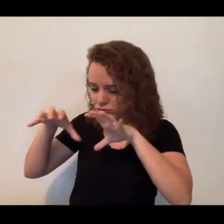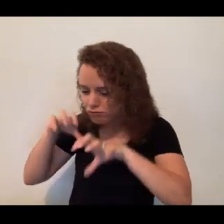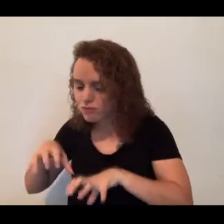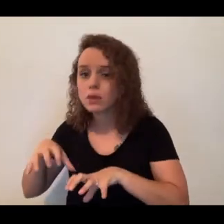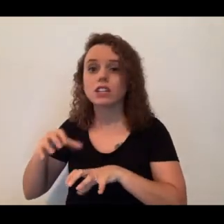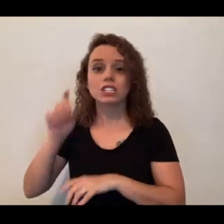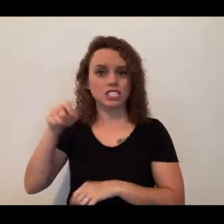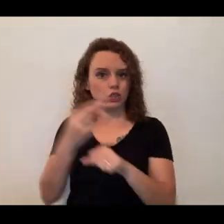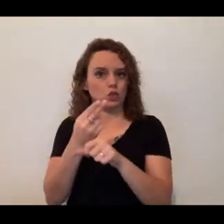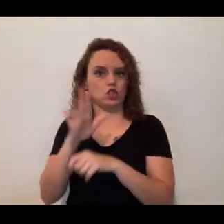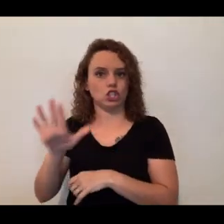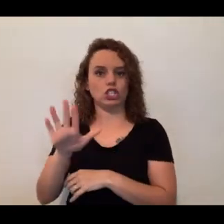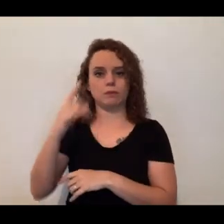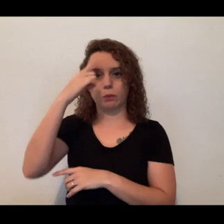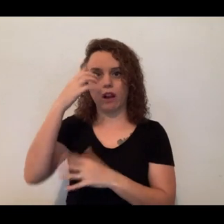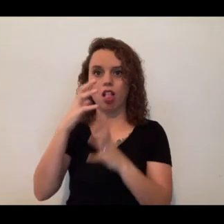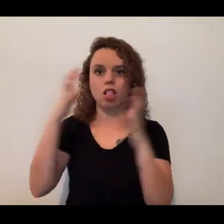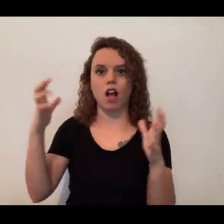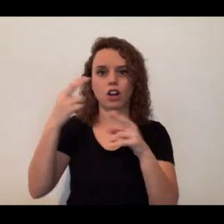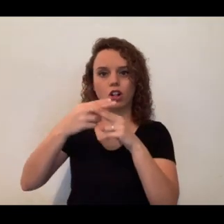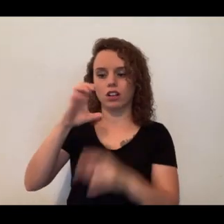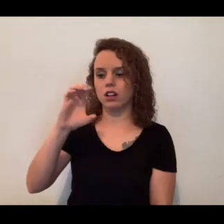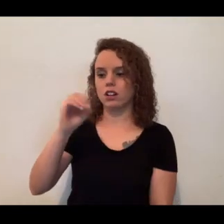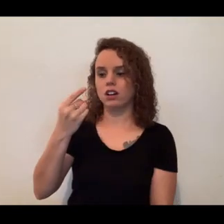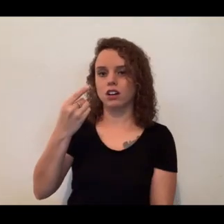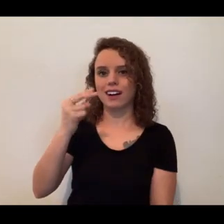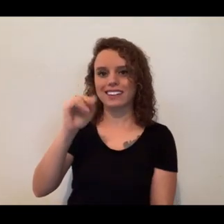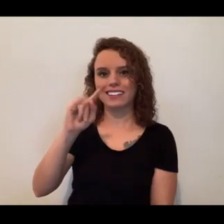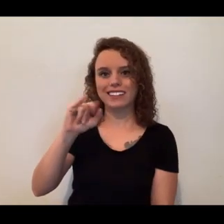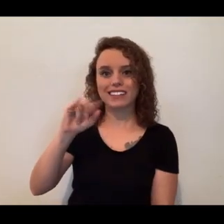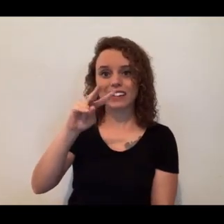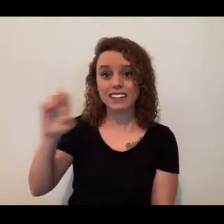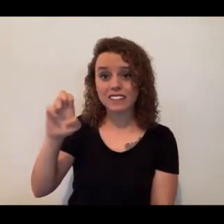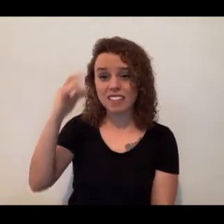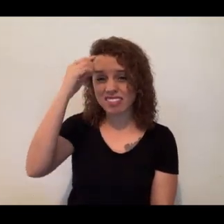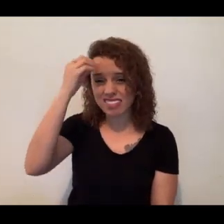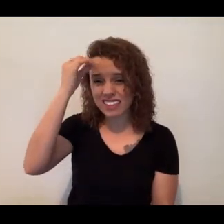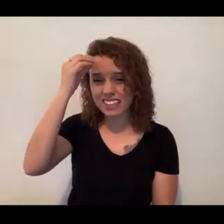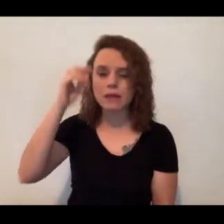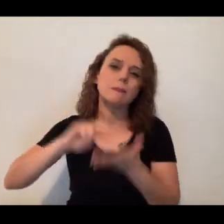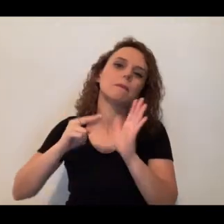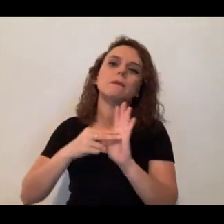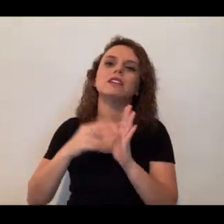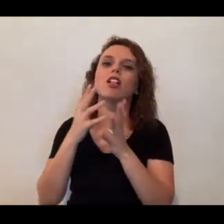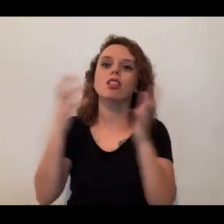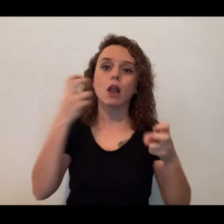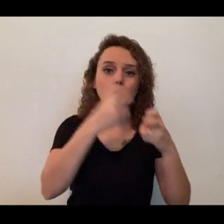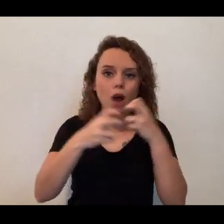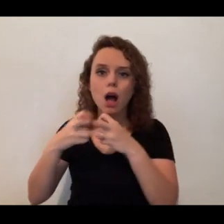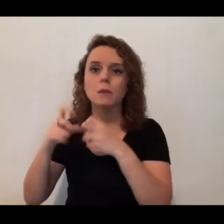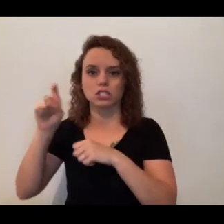But all that really means is that she has to use her brain to solve a lot of problems and work.